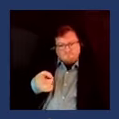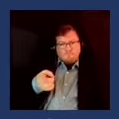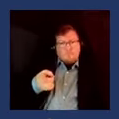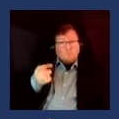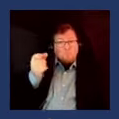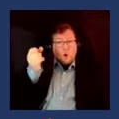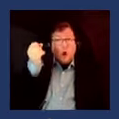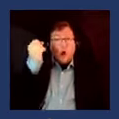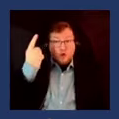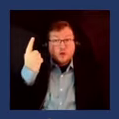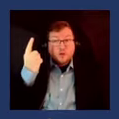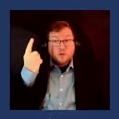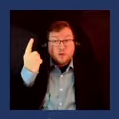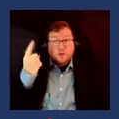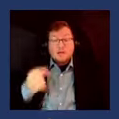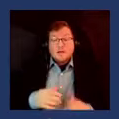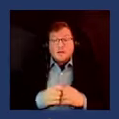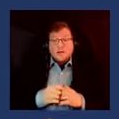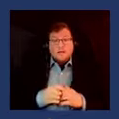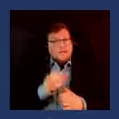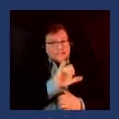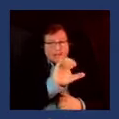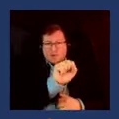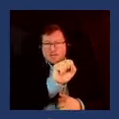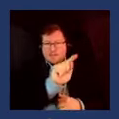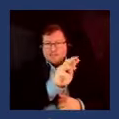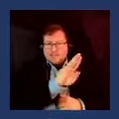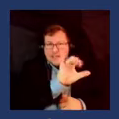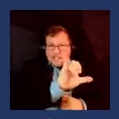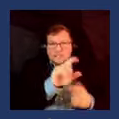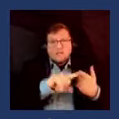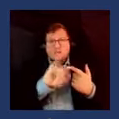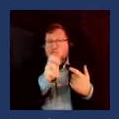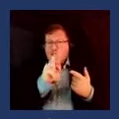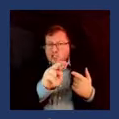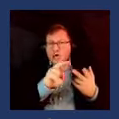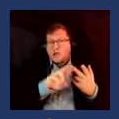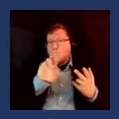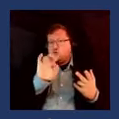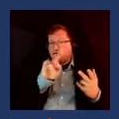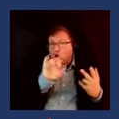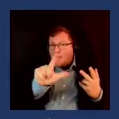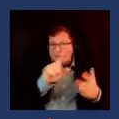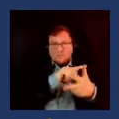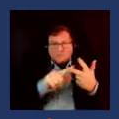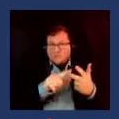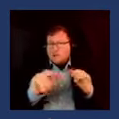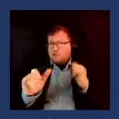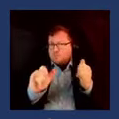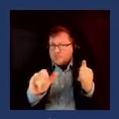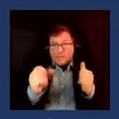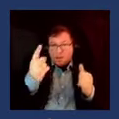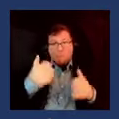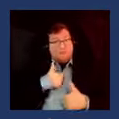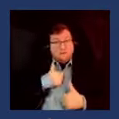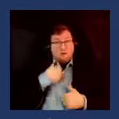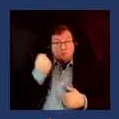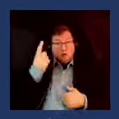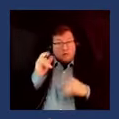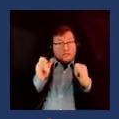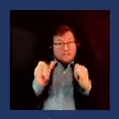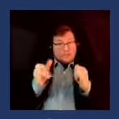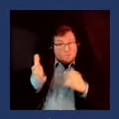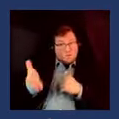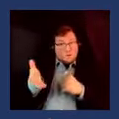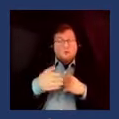as Stacy and John and Raphael understand as as I understood uh when I